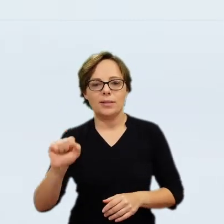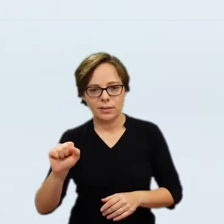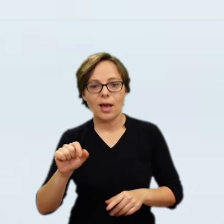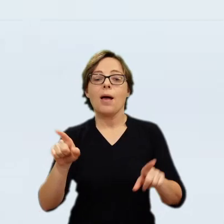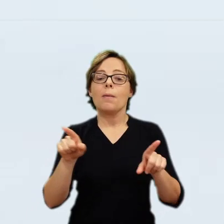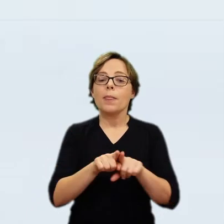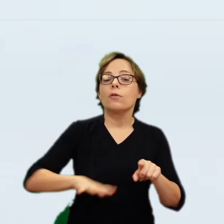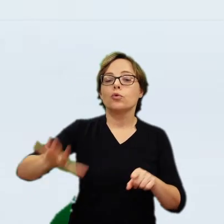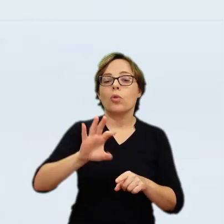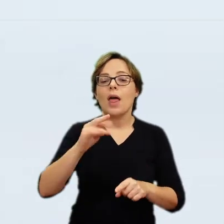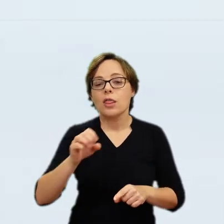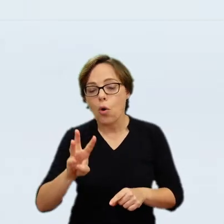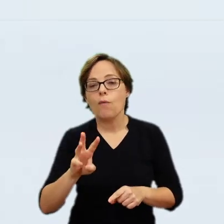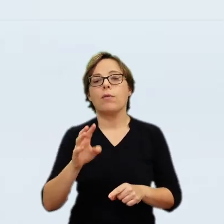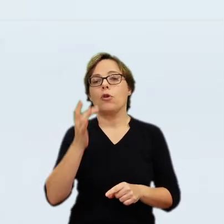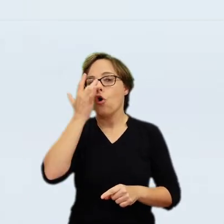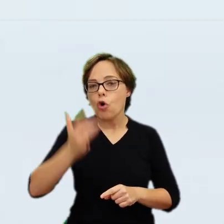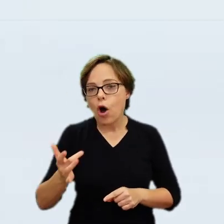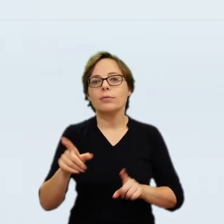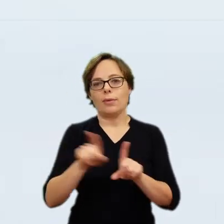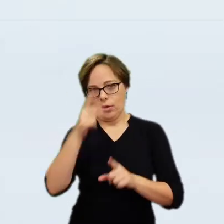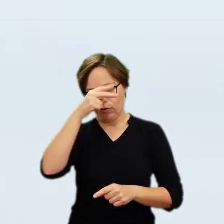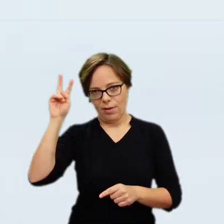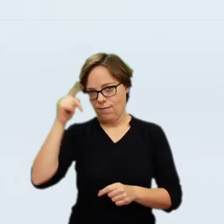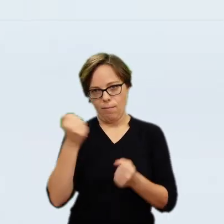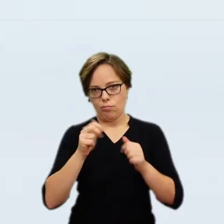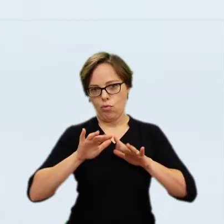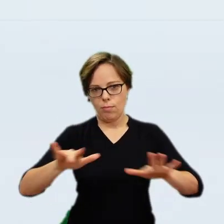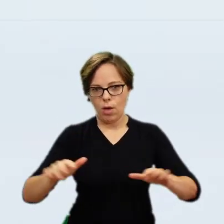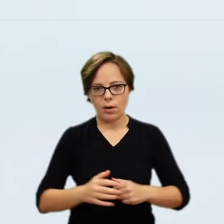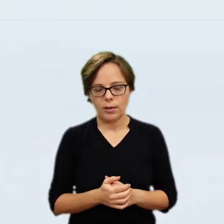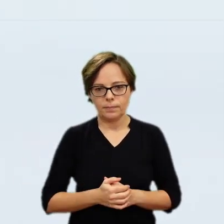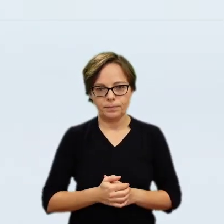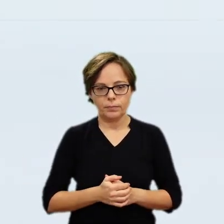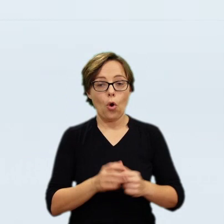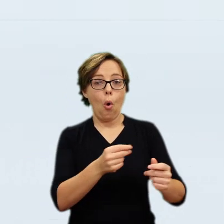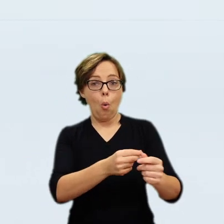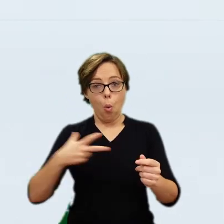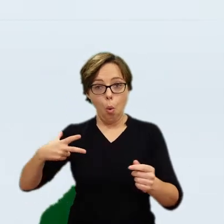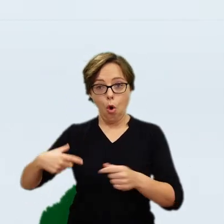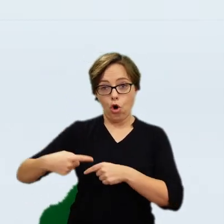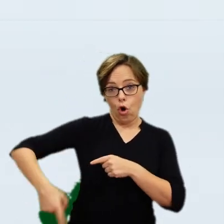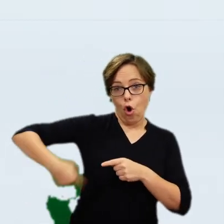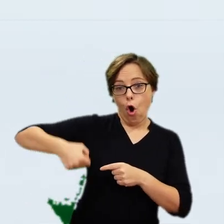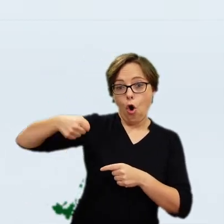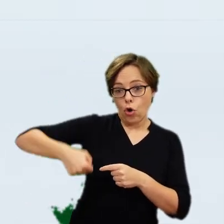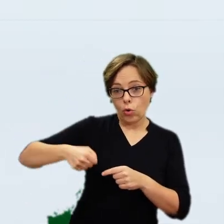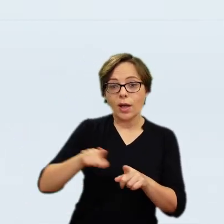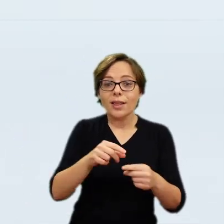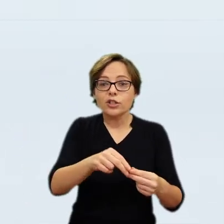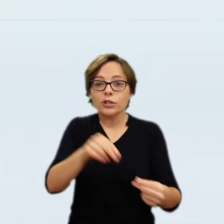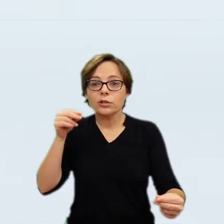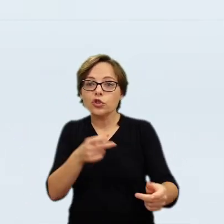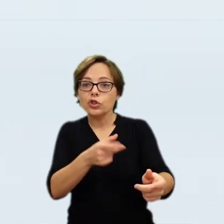turning into a hybrid of East and West, increasingly exotic but also baffling to Western Europeans. This